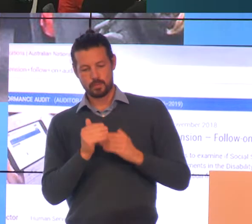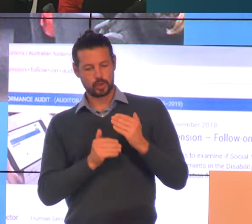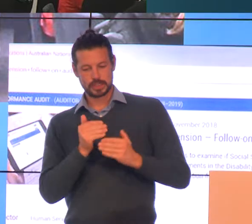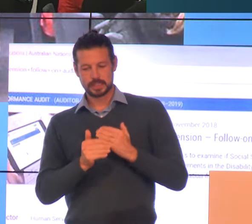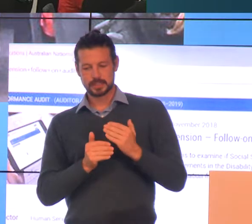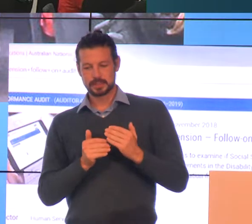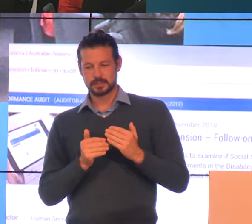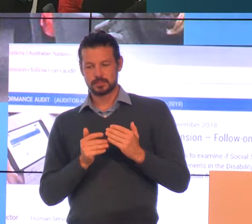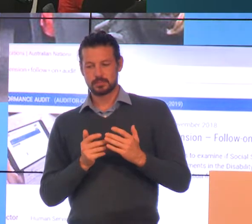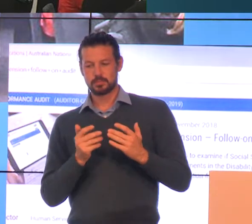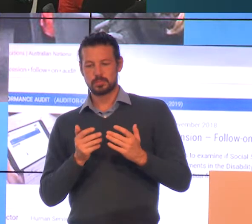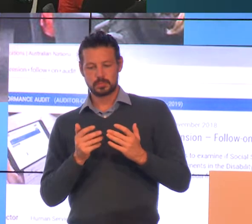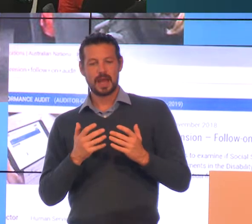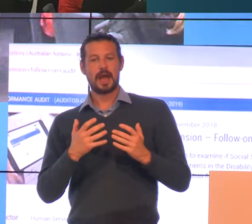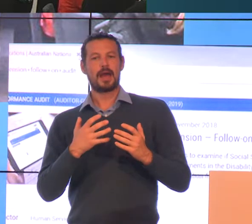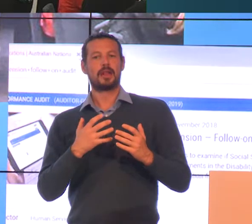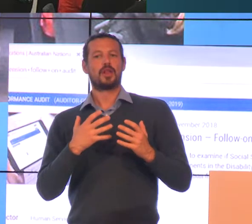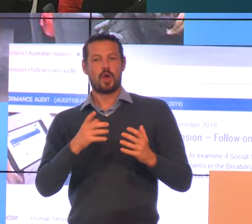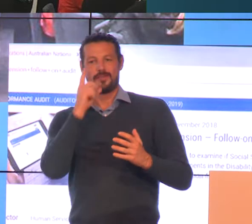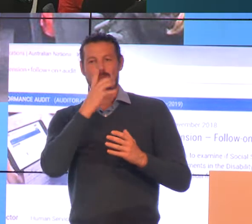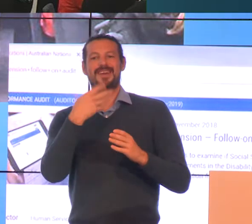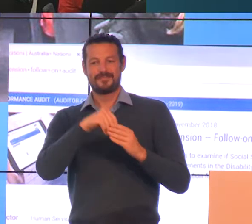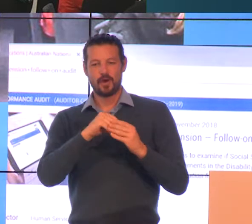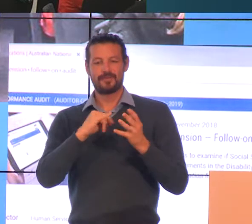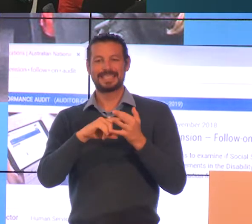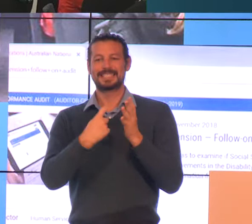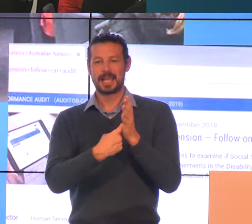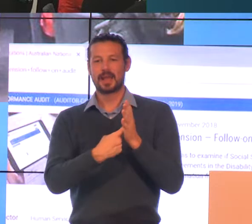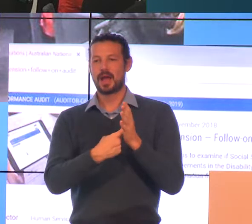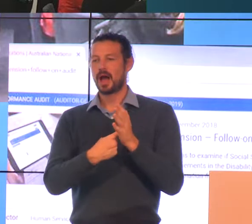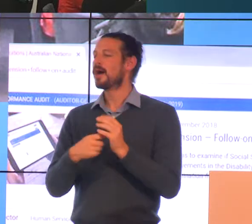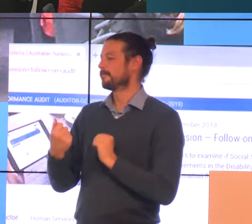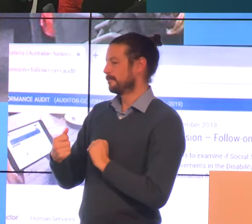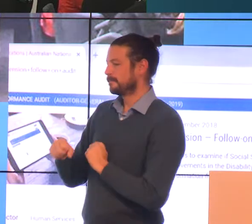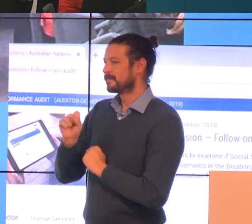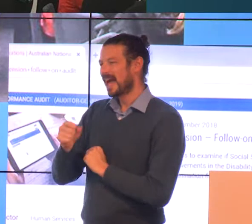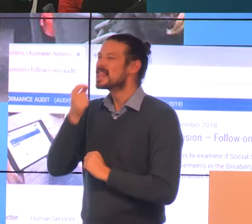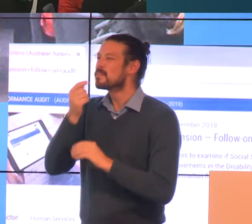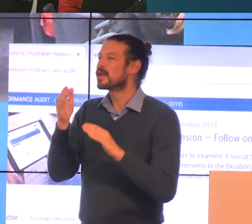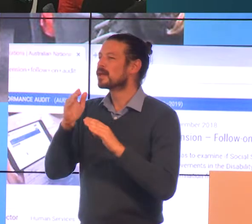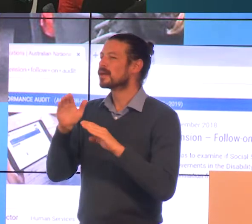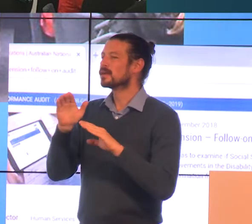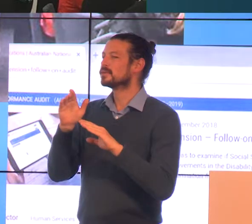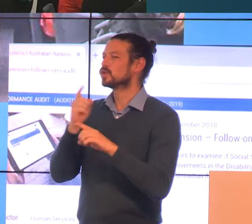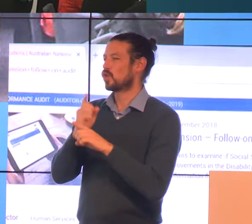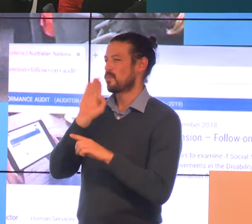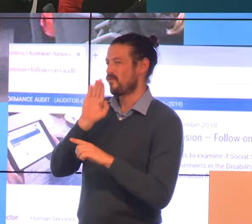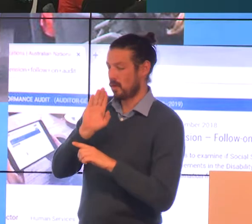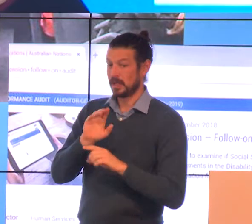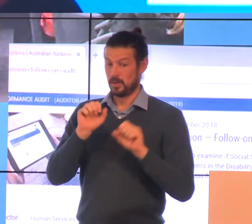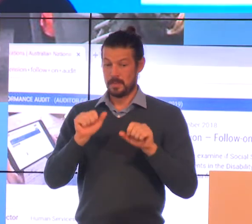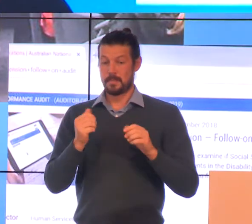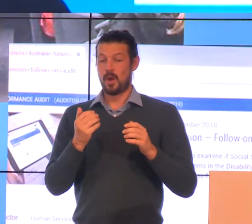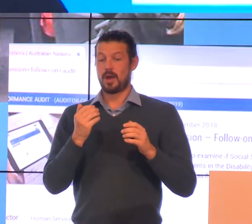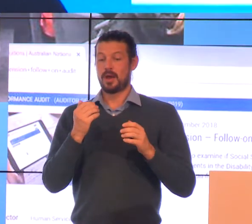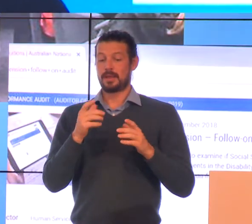people who were involved in the sector directly. Okay, yeah, I did kind of touch on that, that we did involve people with disabilities at